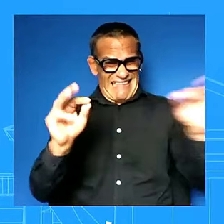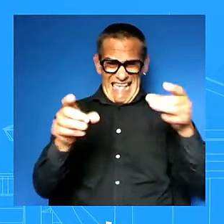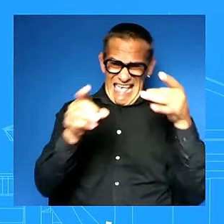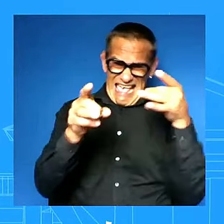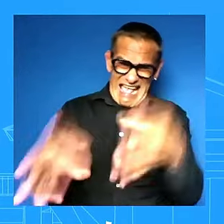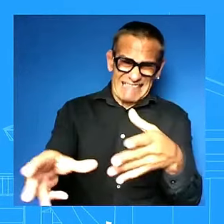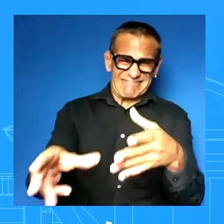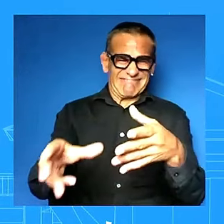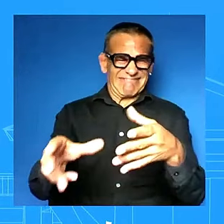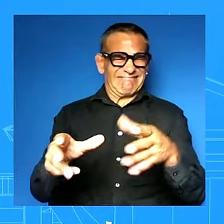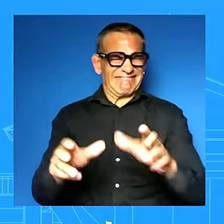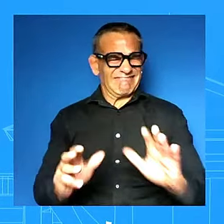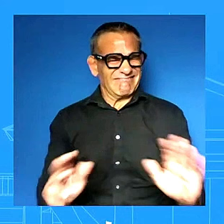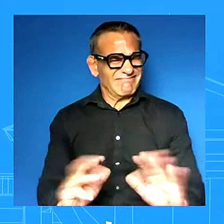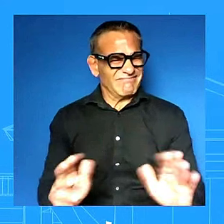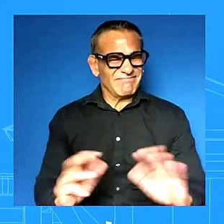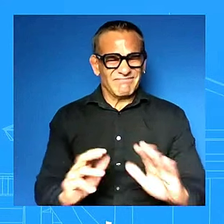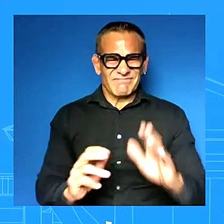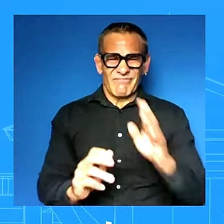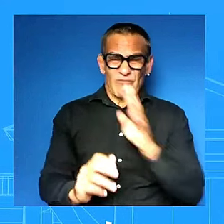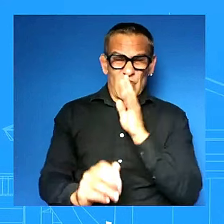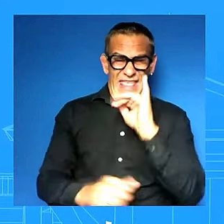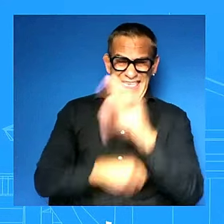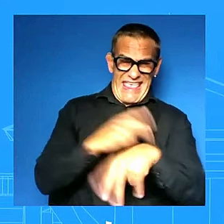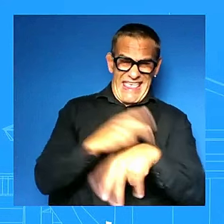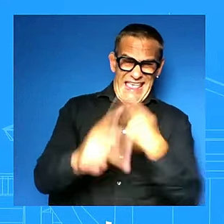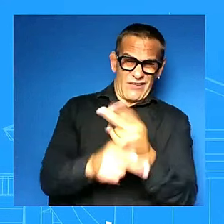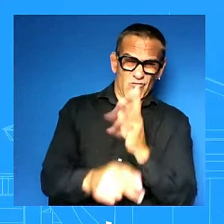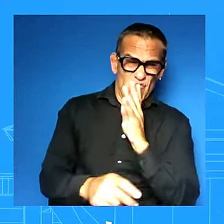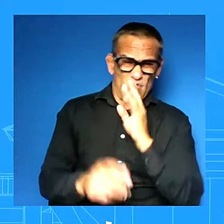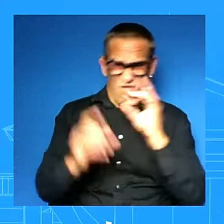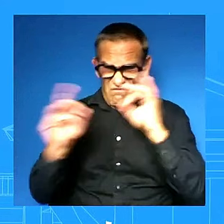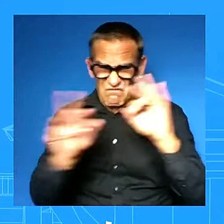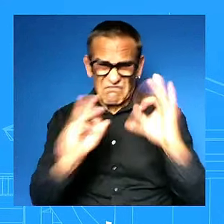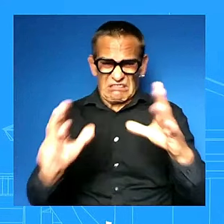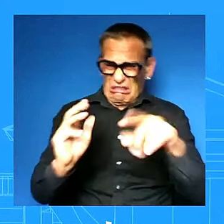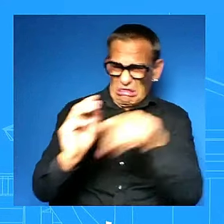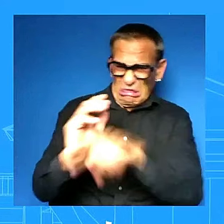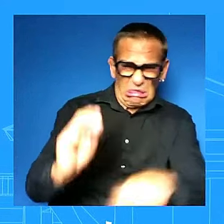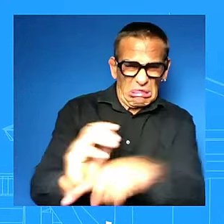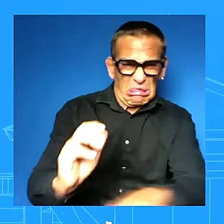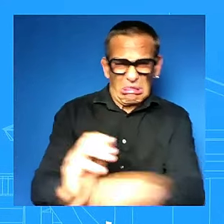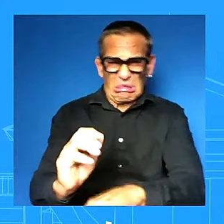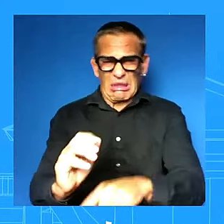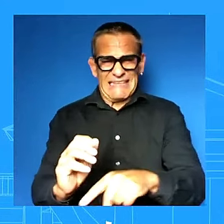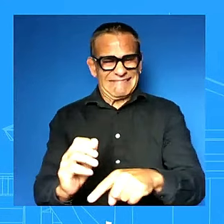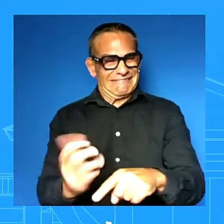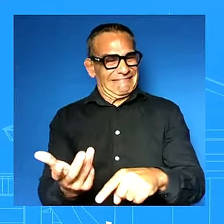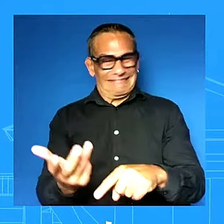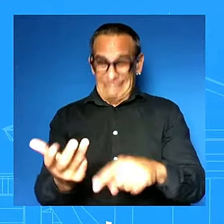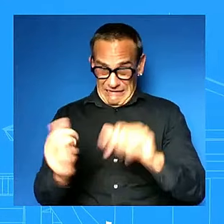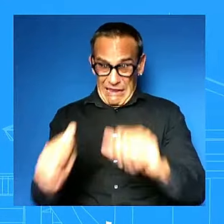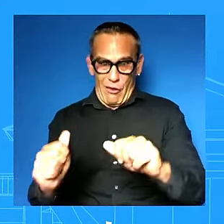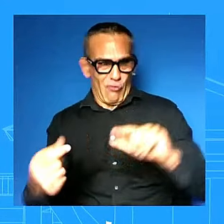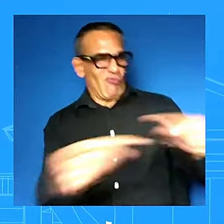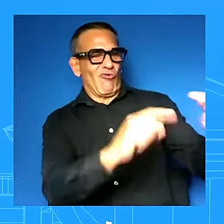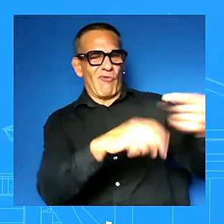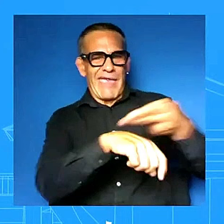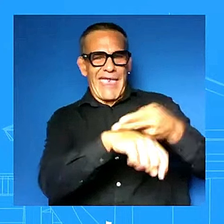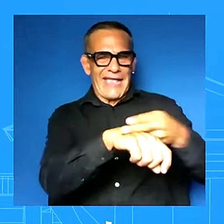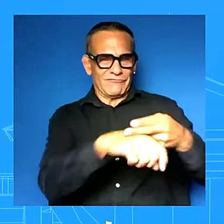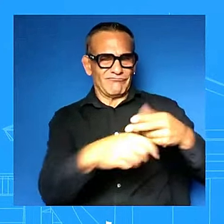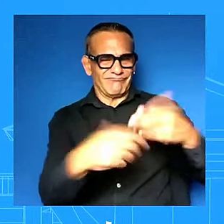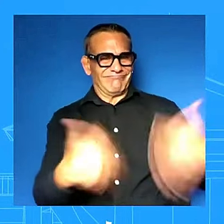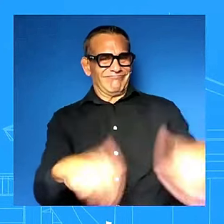smears yes it could lead to dangerous scenarios and that's why if you are a national leader in this